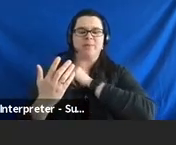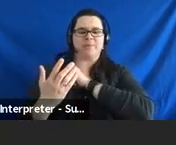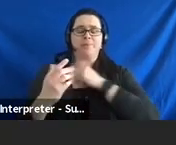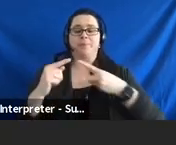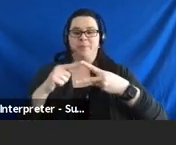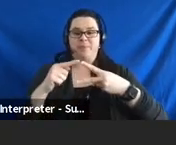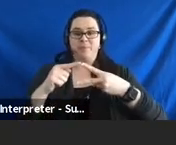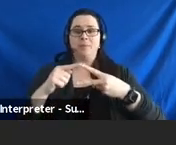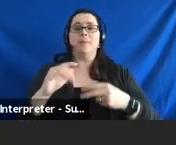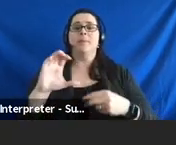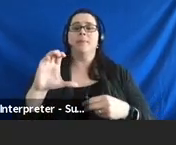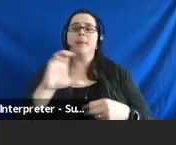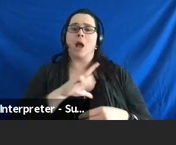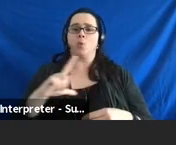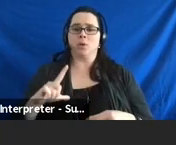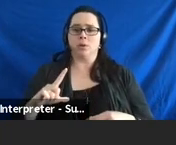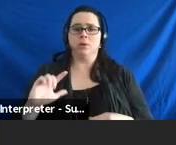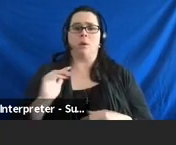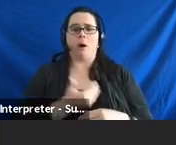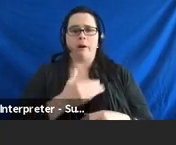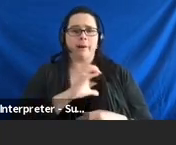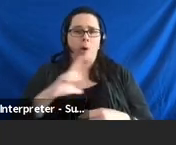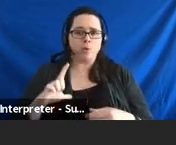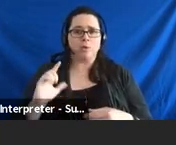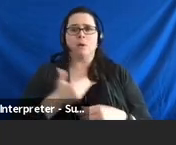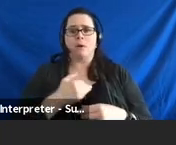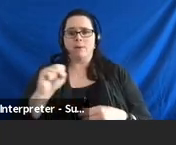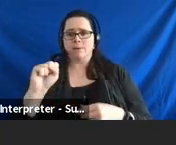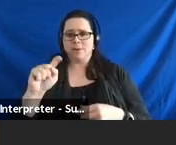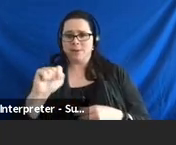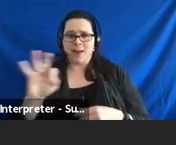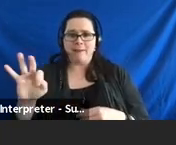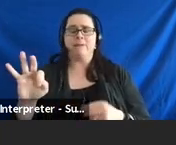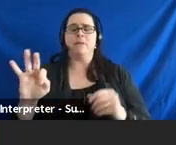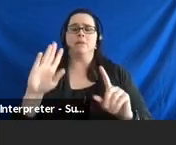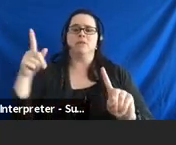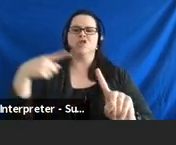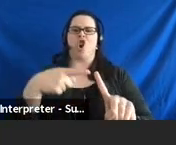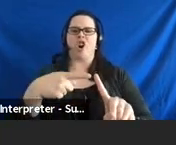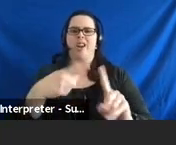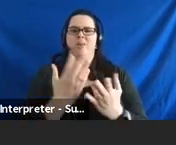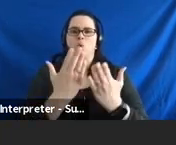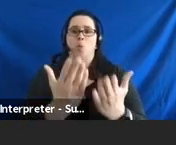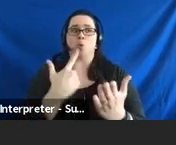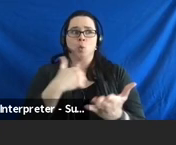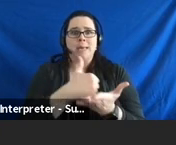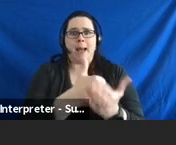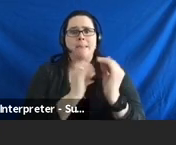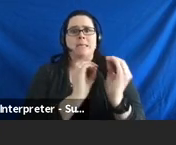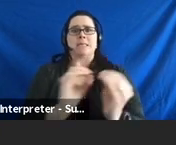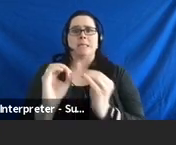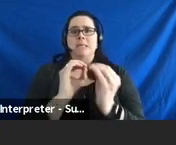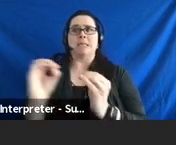council, our council members and our staff target these proposals. We help educate